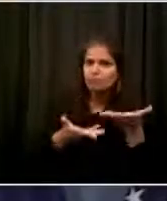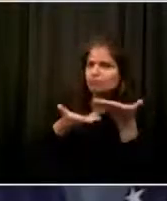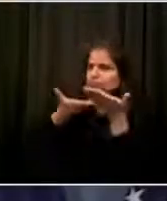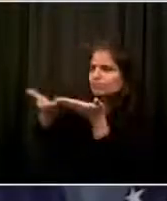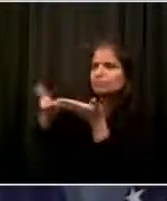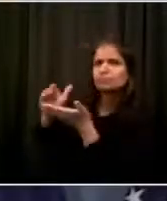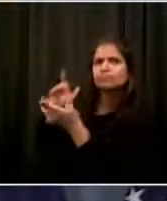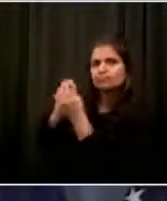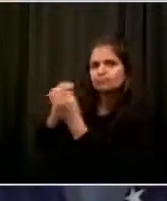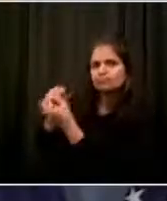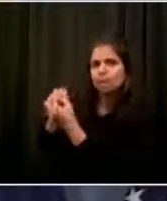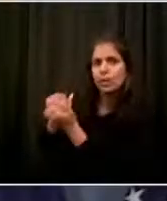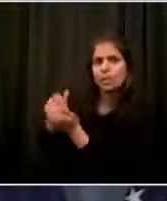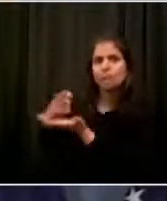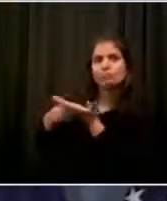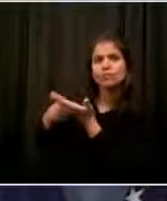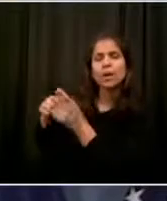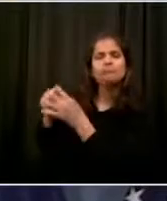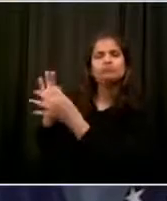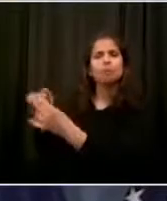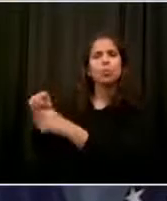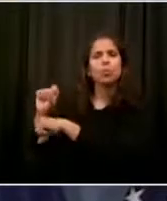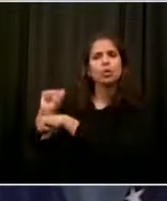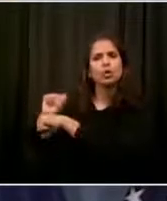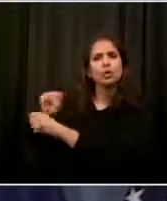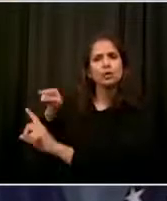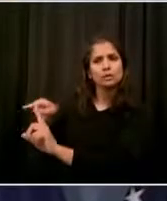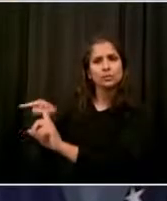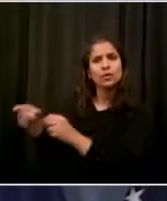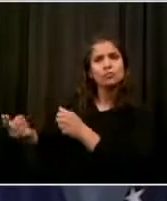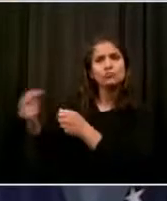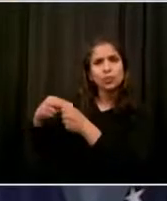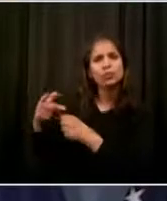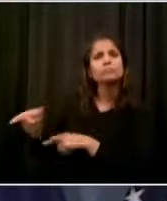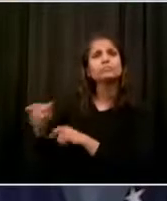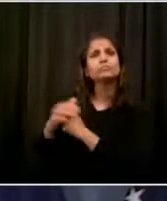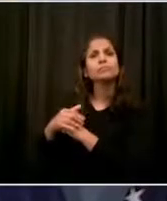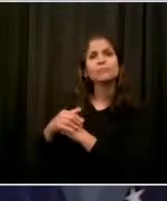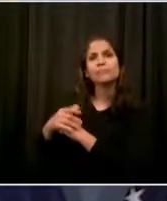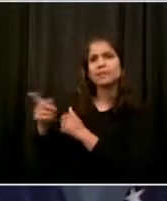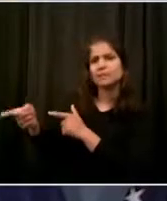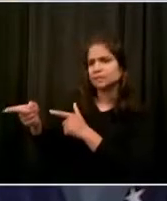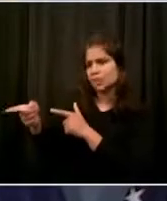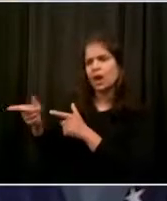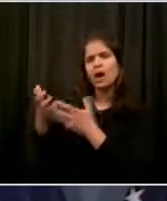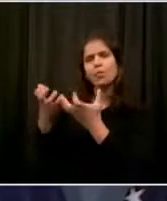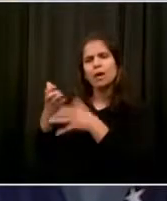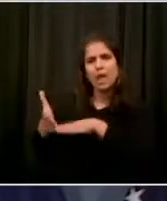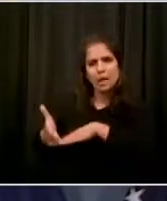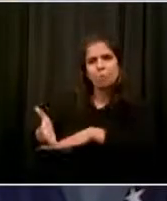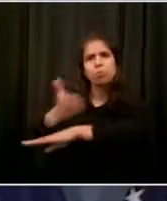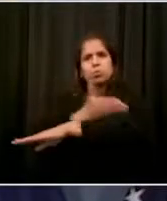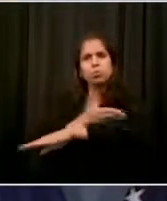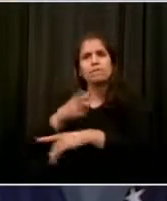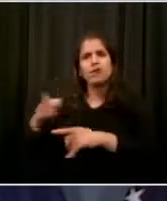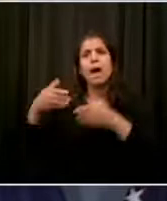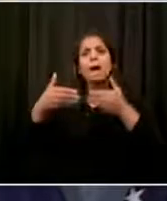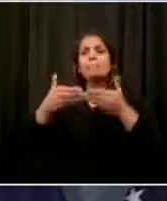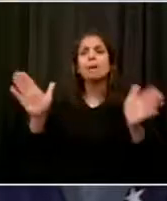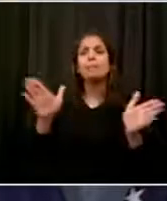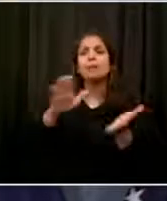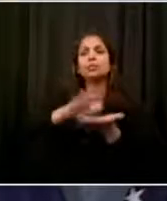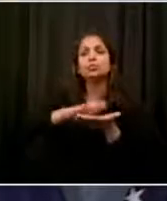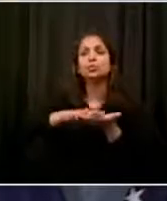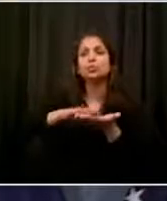the crucial need to bring back the New York City public schools. The hardest mission our public school system has ever gone on will be coming